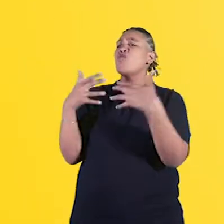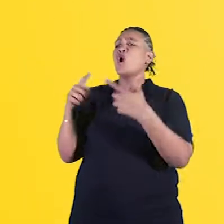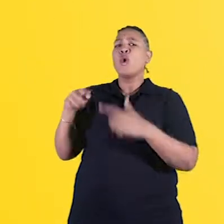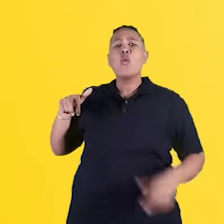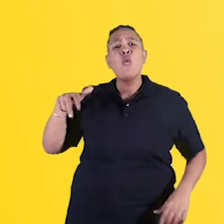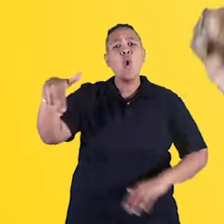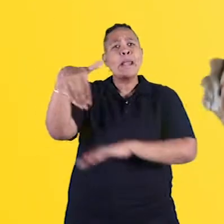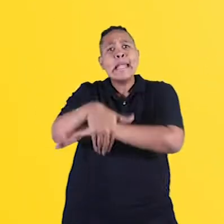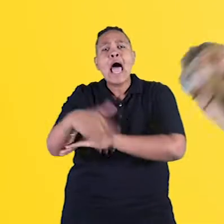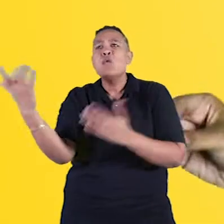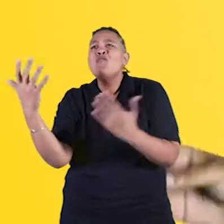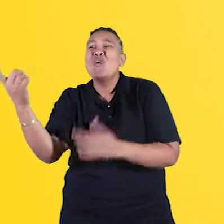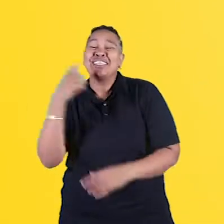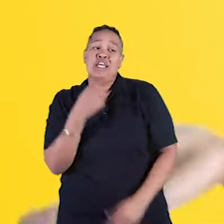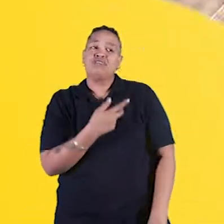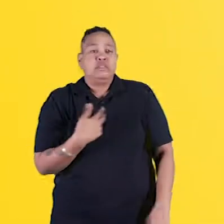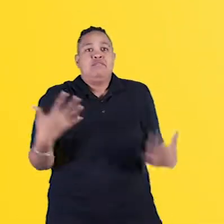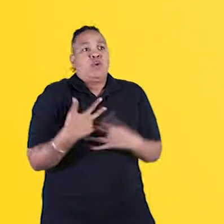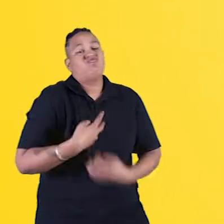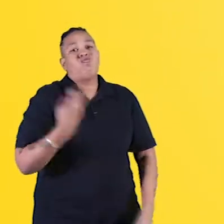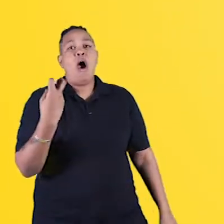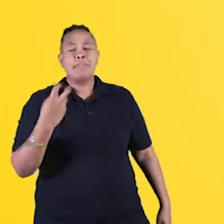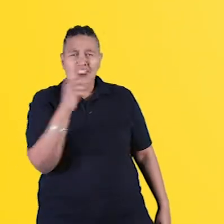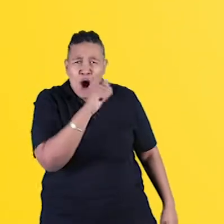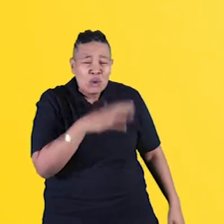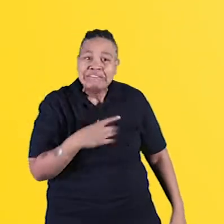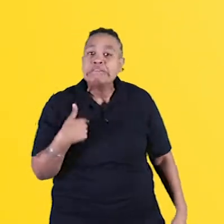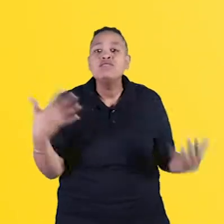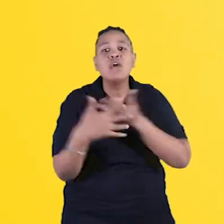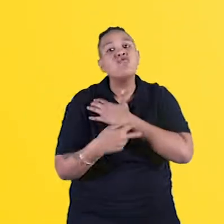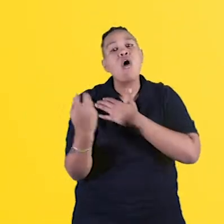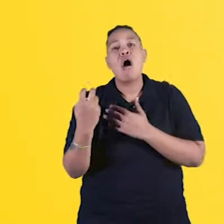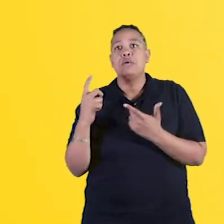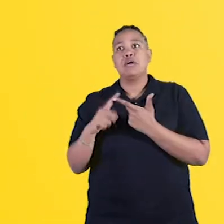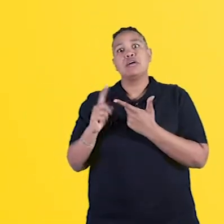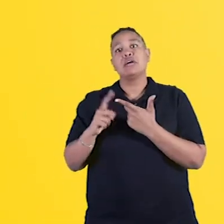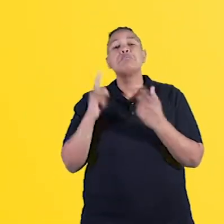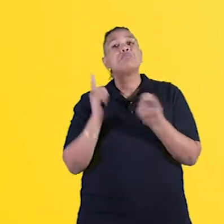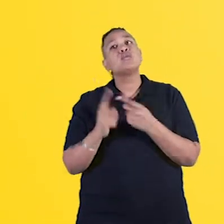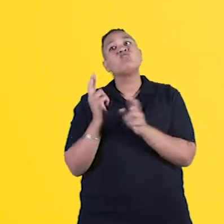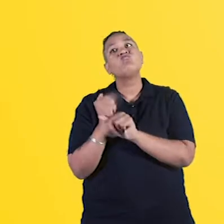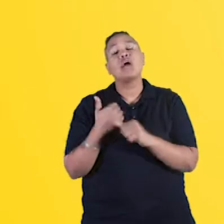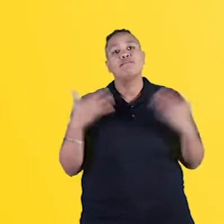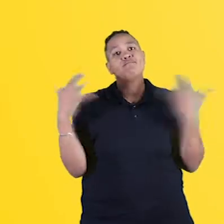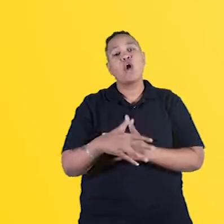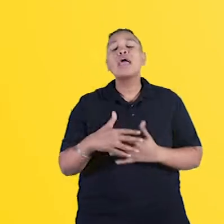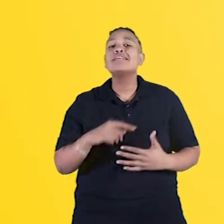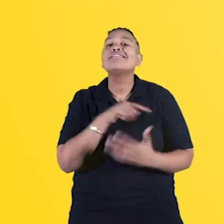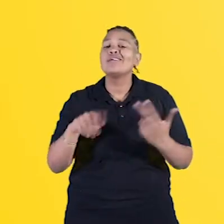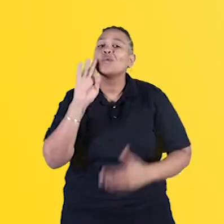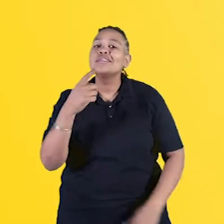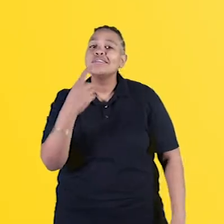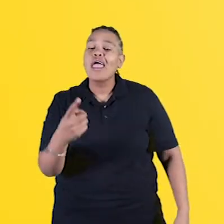are you afraid of when you're walking alone at night? He'll say getting robbed. If you ask a woman, she'll say she's afraid of getting robbed and of getting